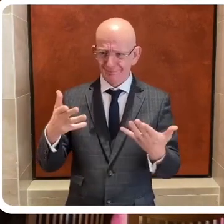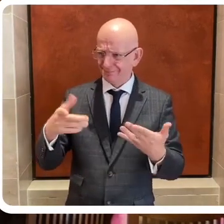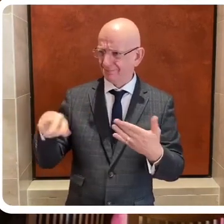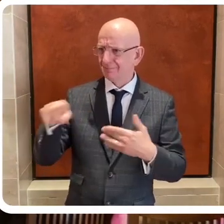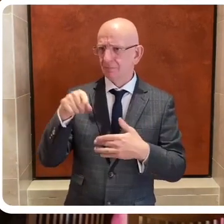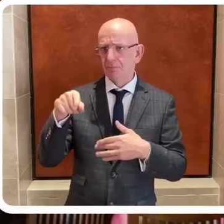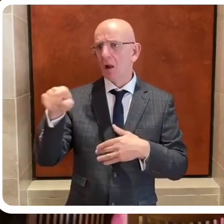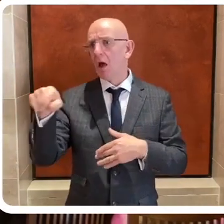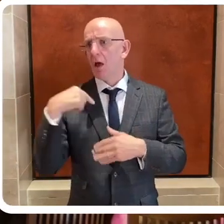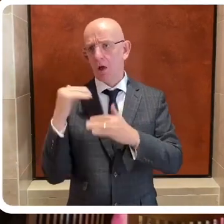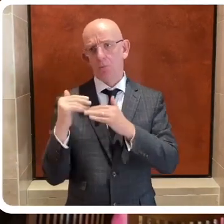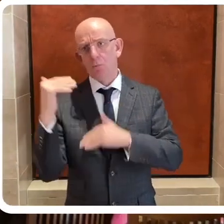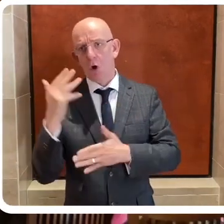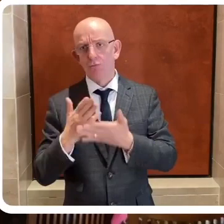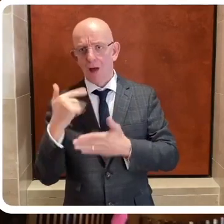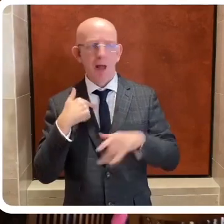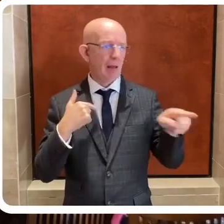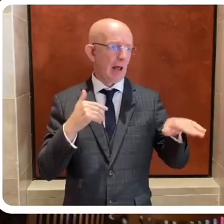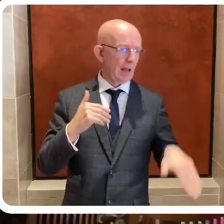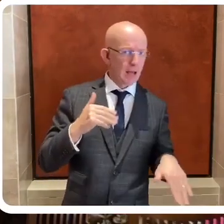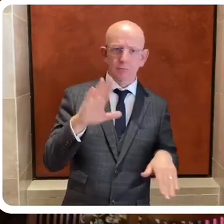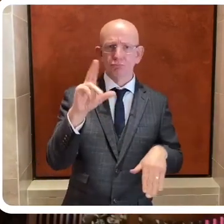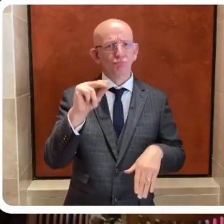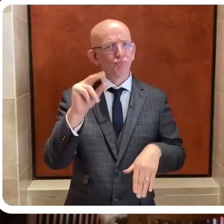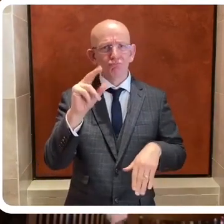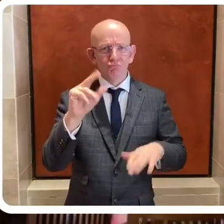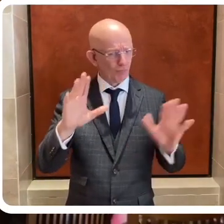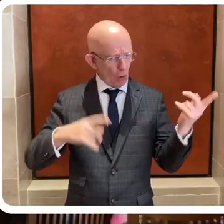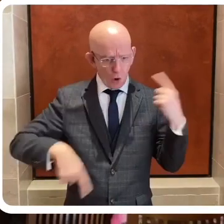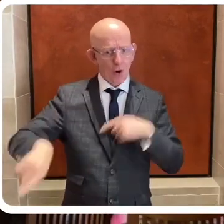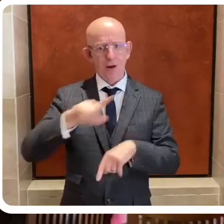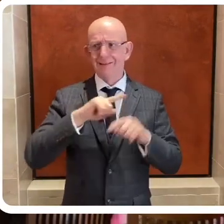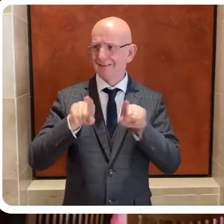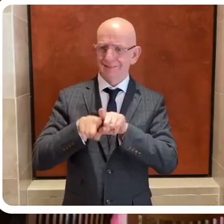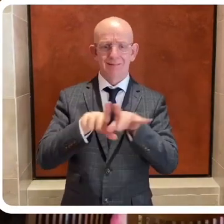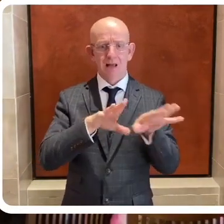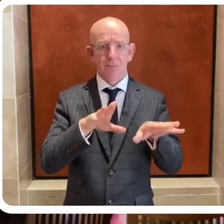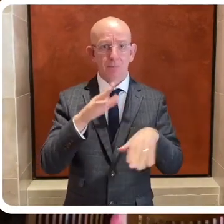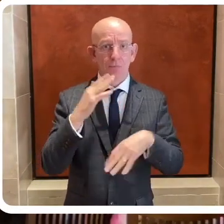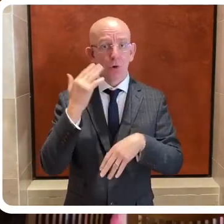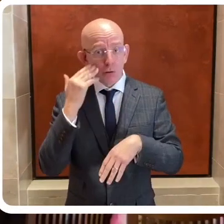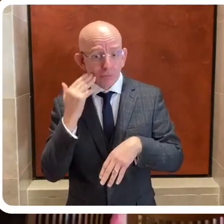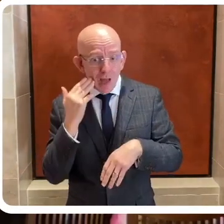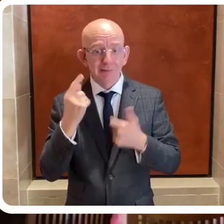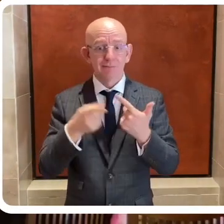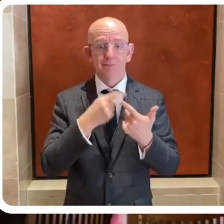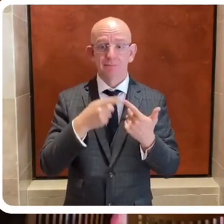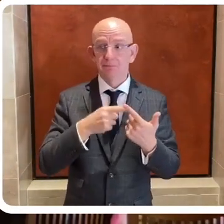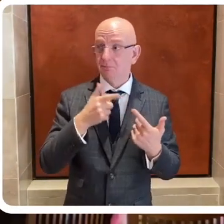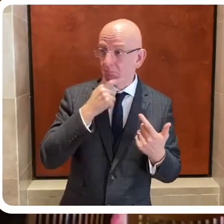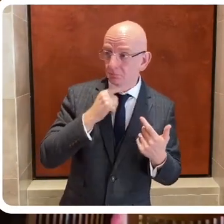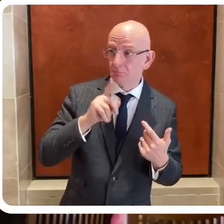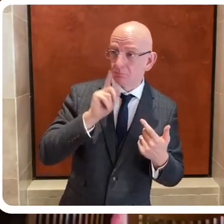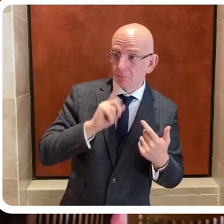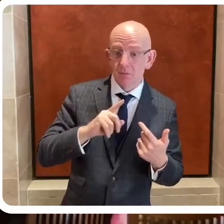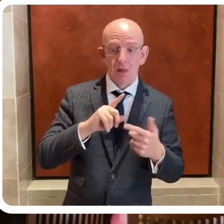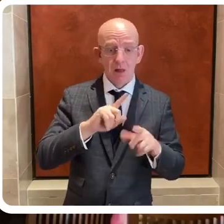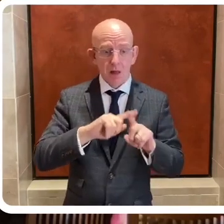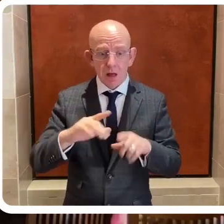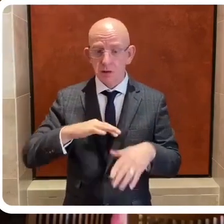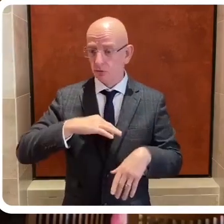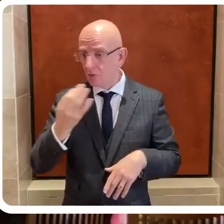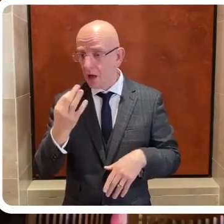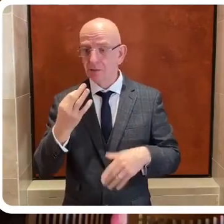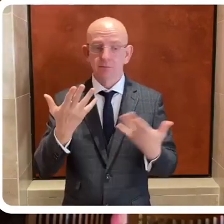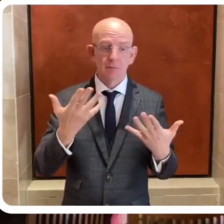that one thing is our humanity. Our innate, elemental, indelible humanness is what we all have